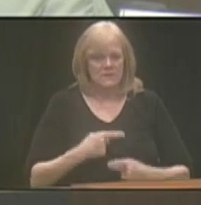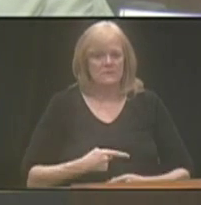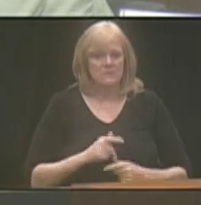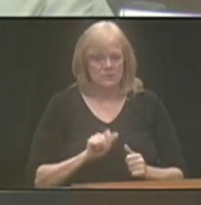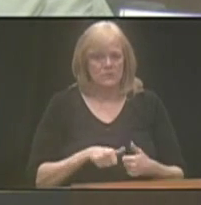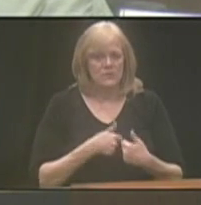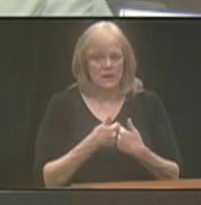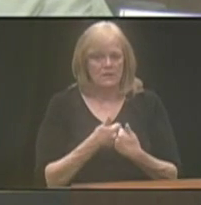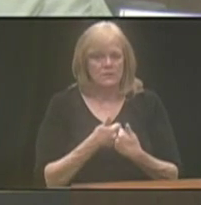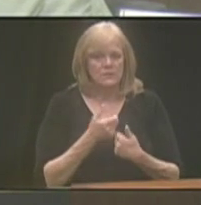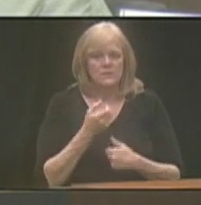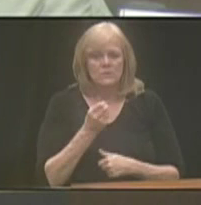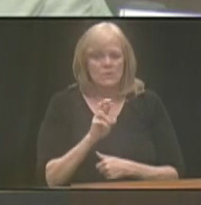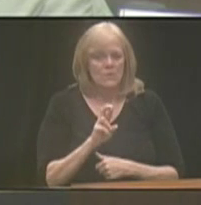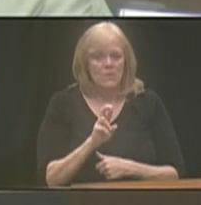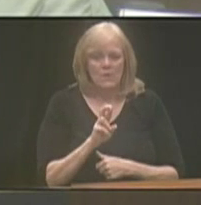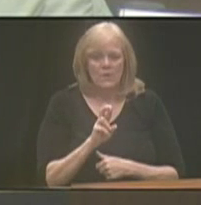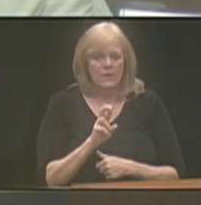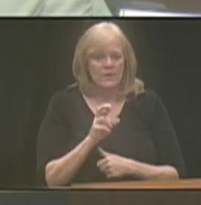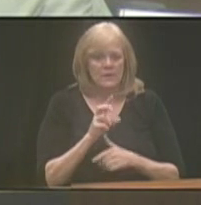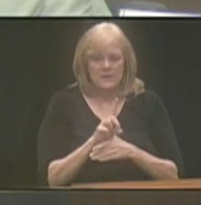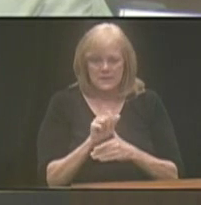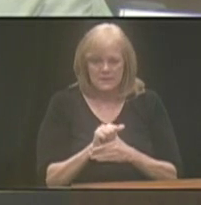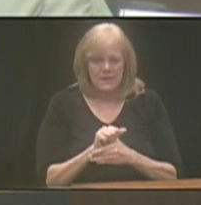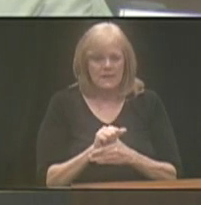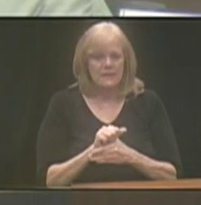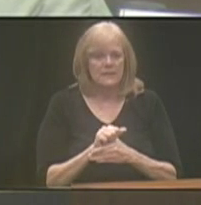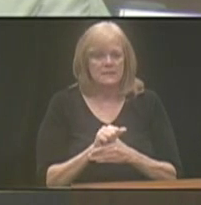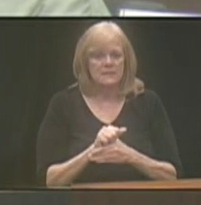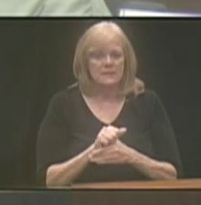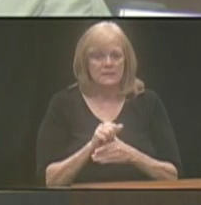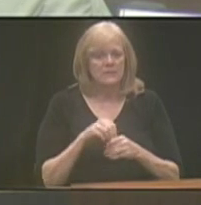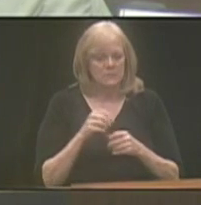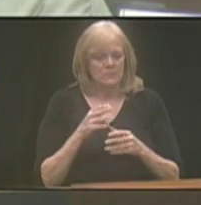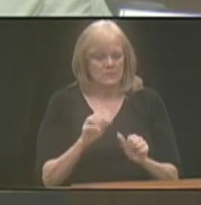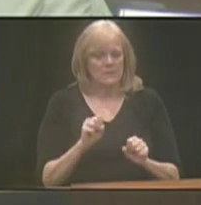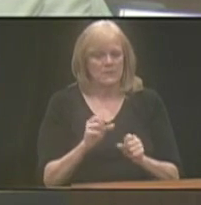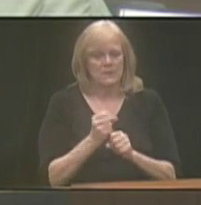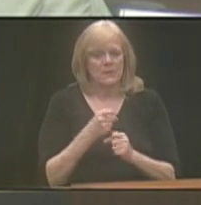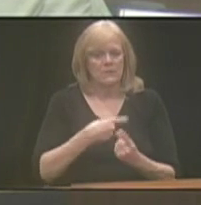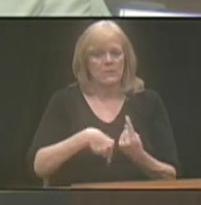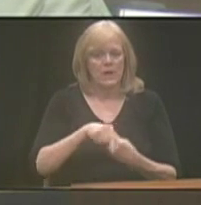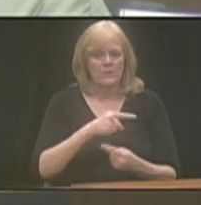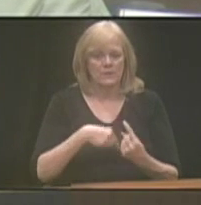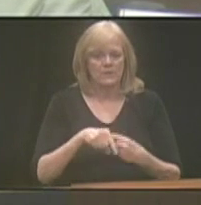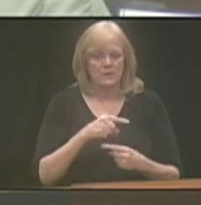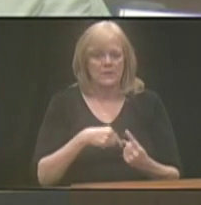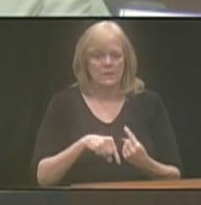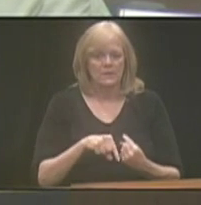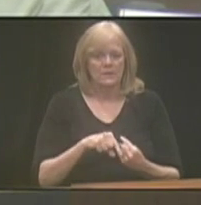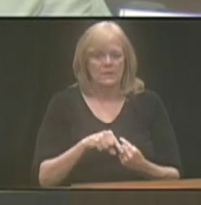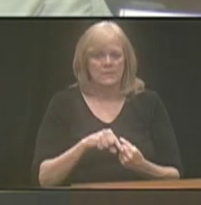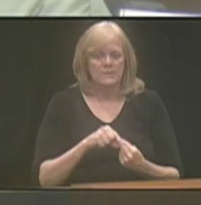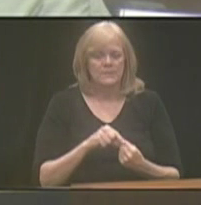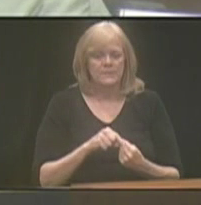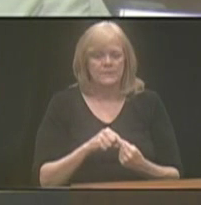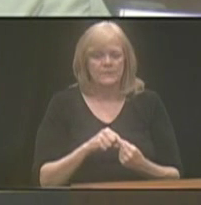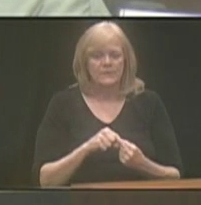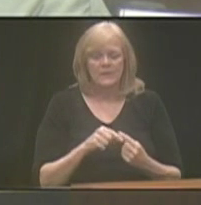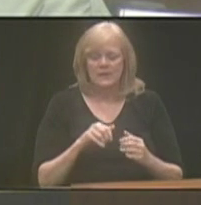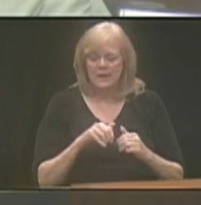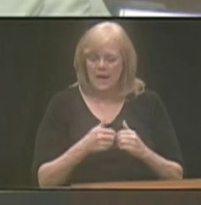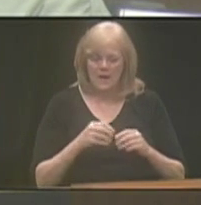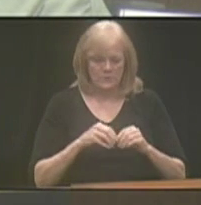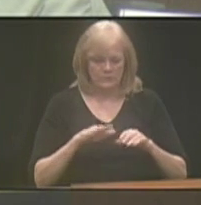challenges or disabilities just to get around regarding, you know, just the